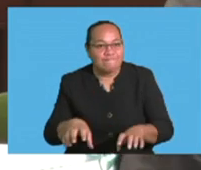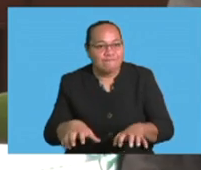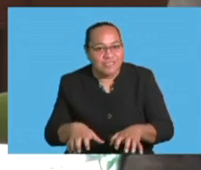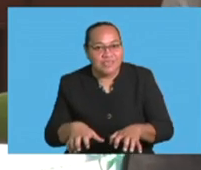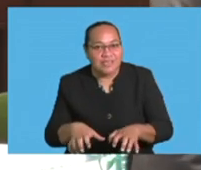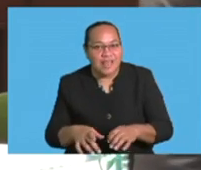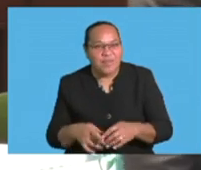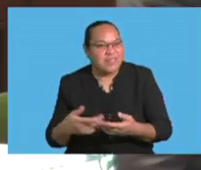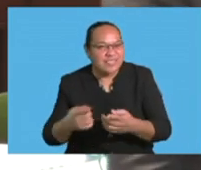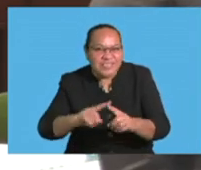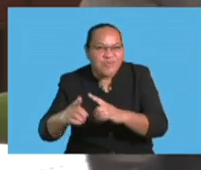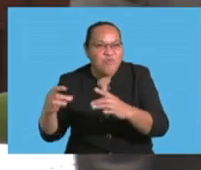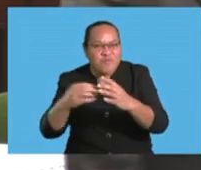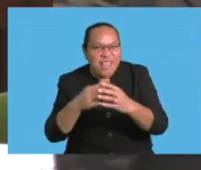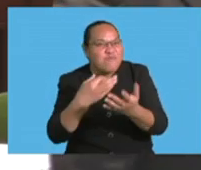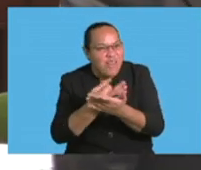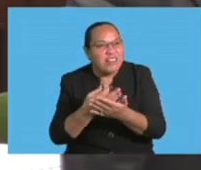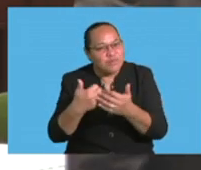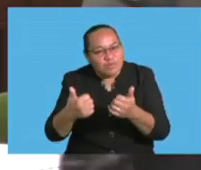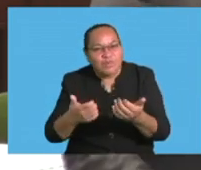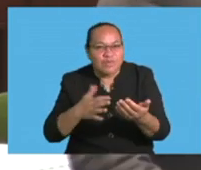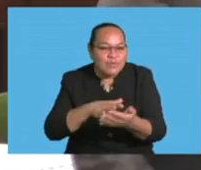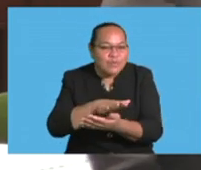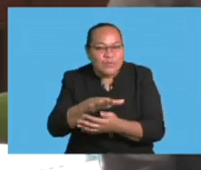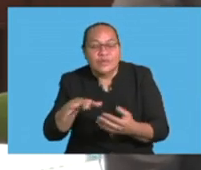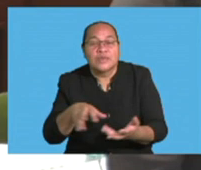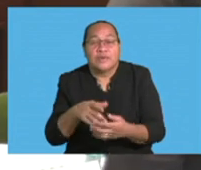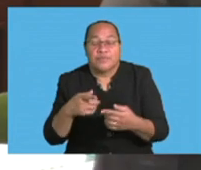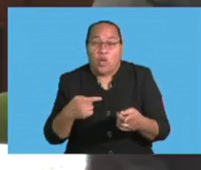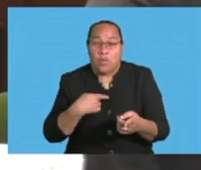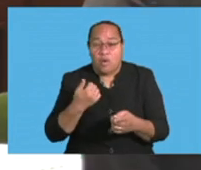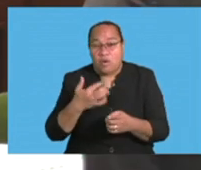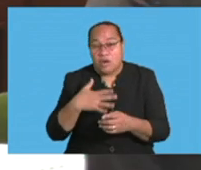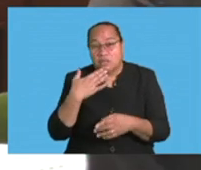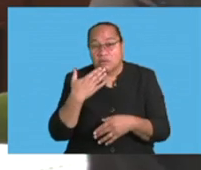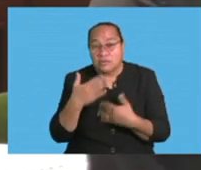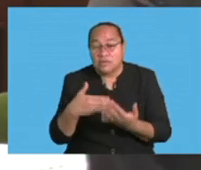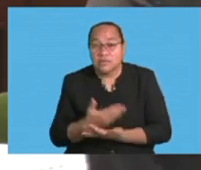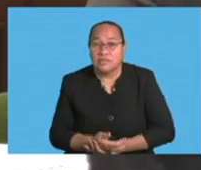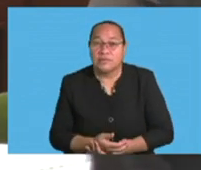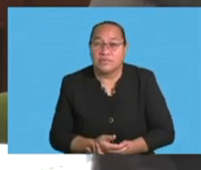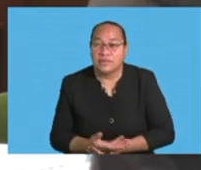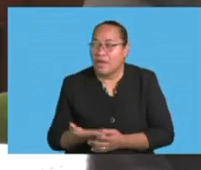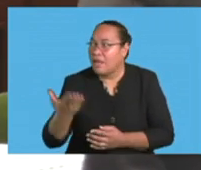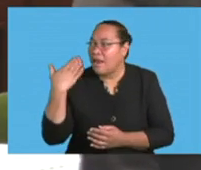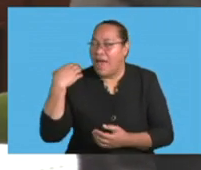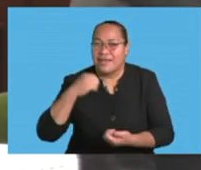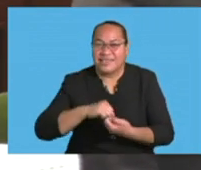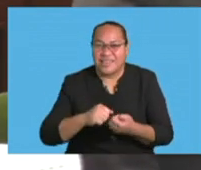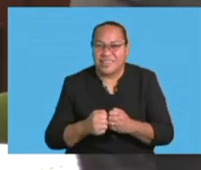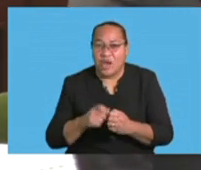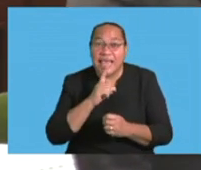We of course, there's no doubt Mr. Speaker Sir, that as I highlighted I think in the last session and also